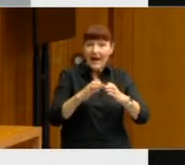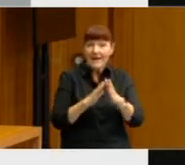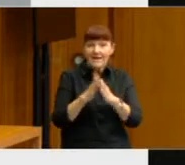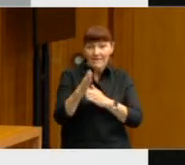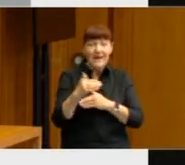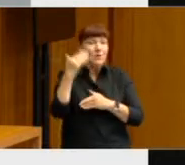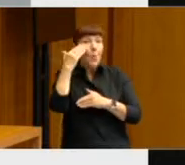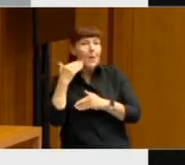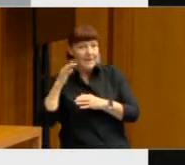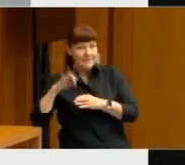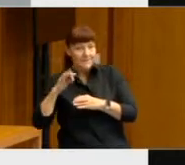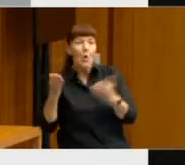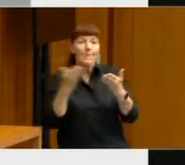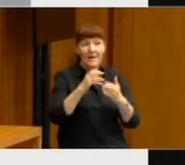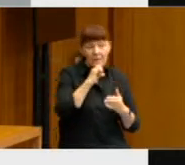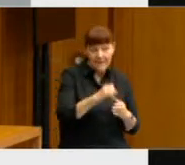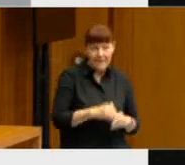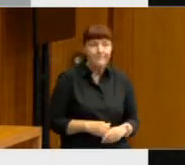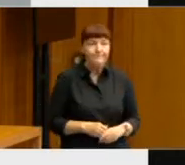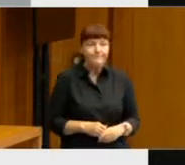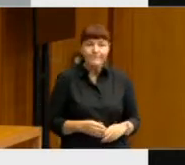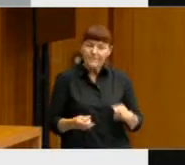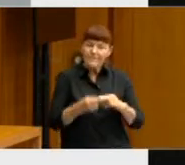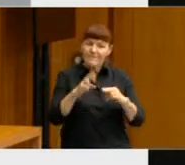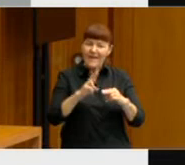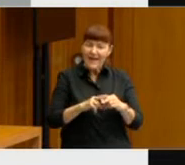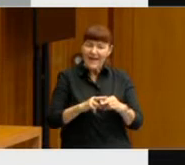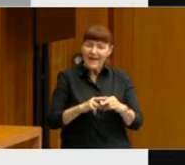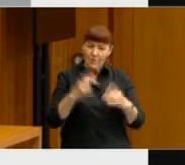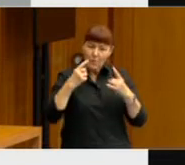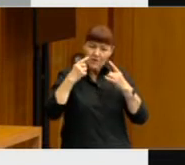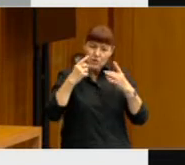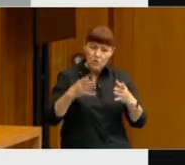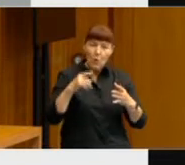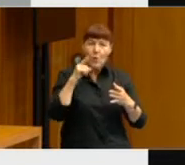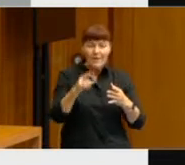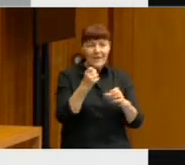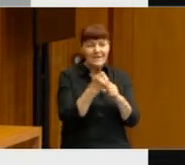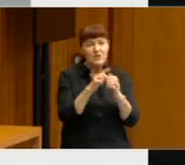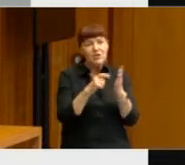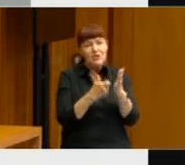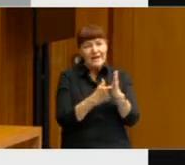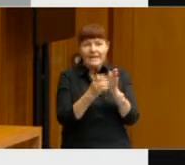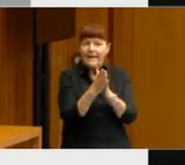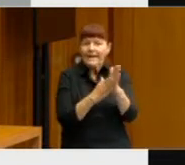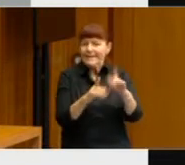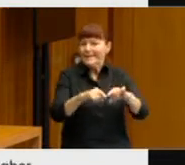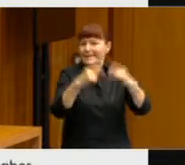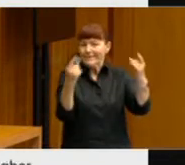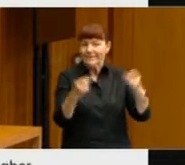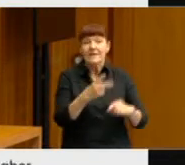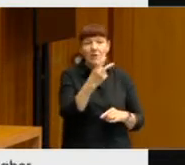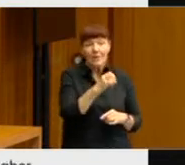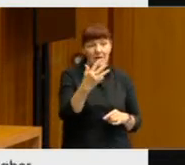men. Now, if we place this gender gap that was observed in the 2019 election in